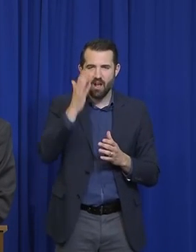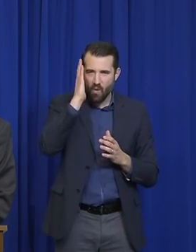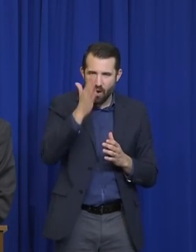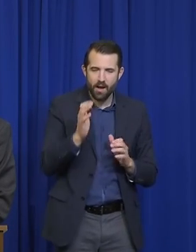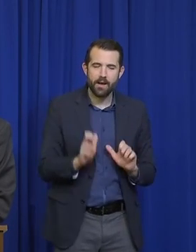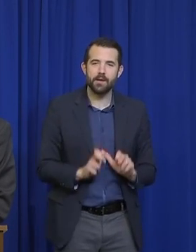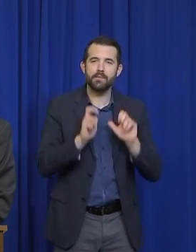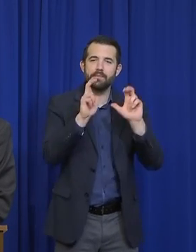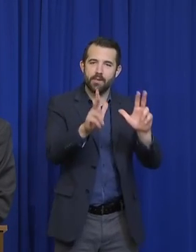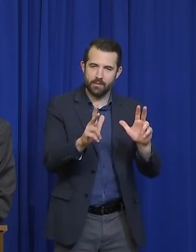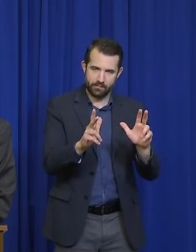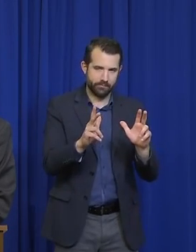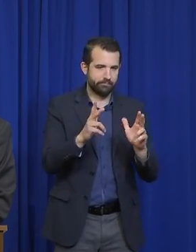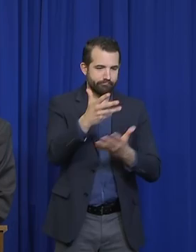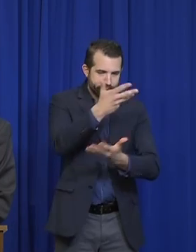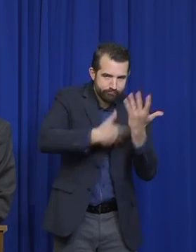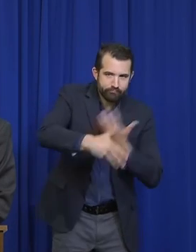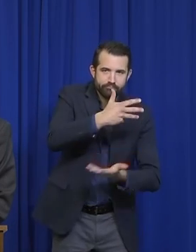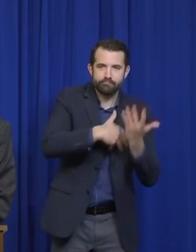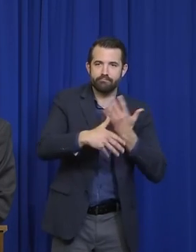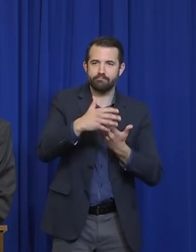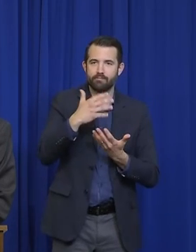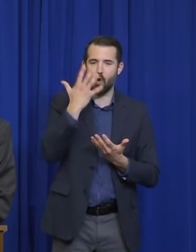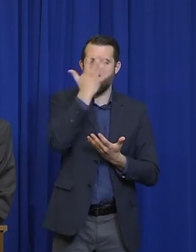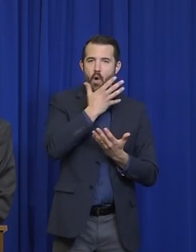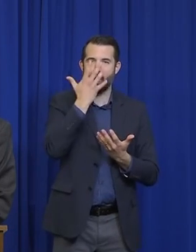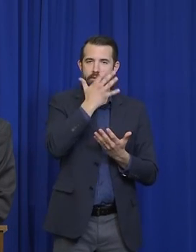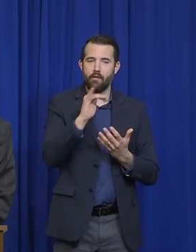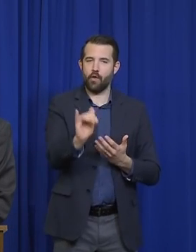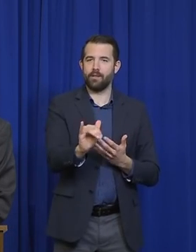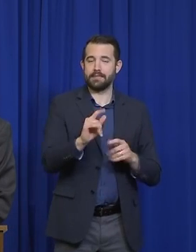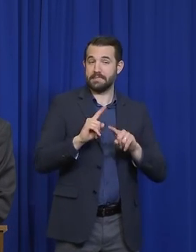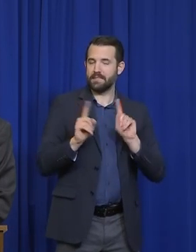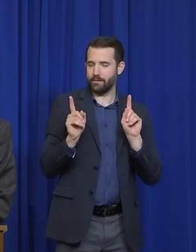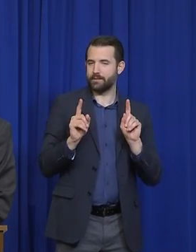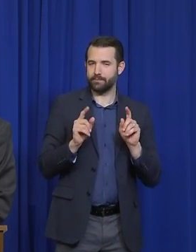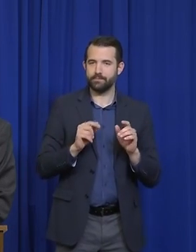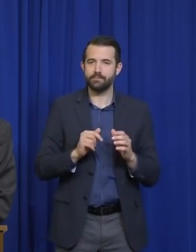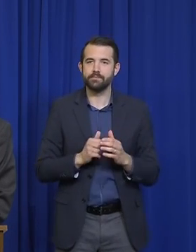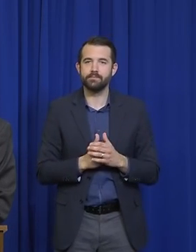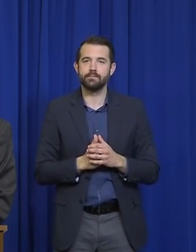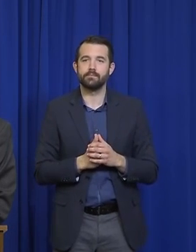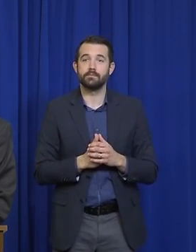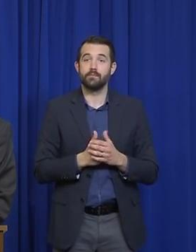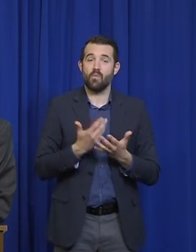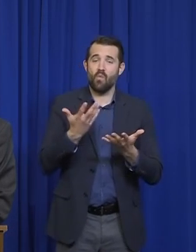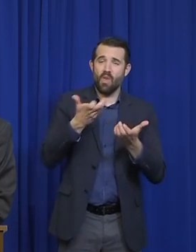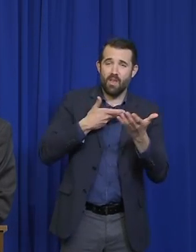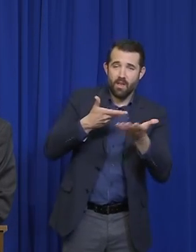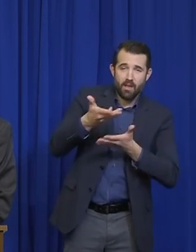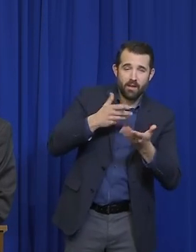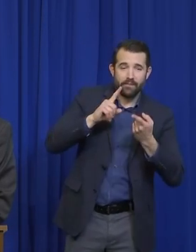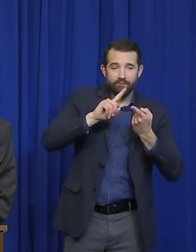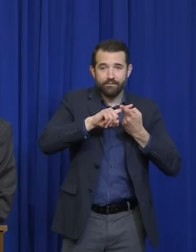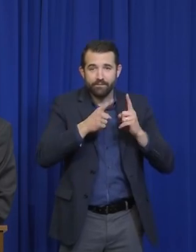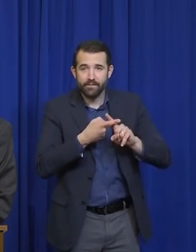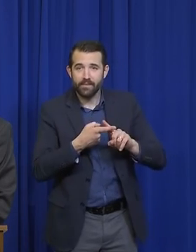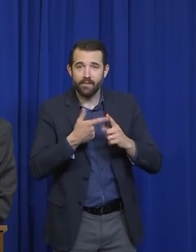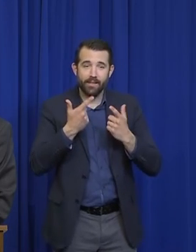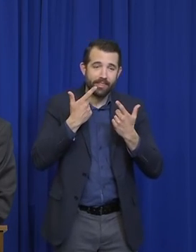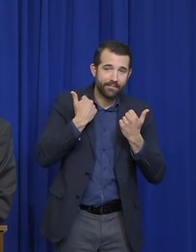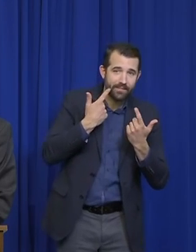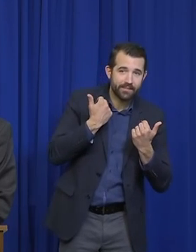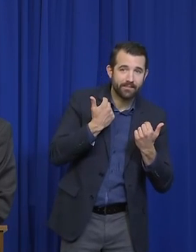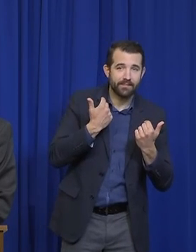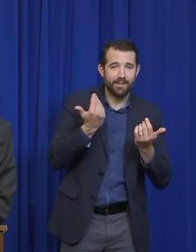same sense we have in the past. We want to smile when we greet a friend or laugh at their jokes or scowl at their misbehaving children, but